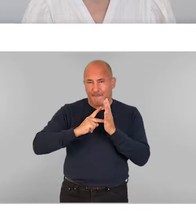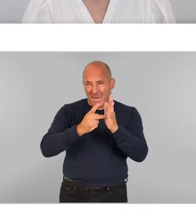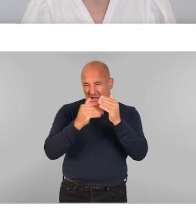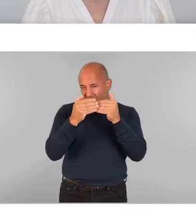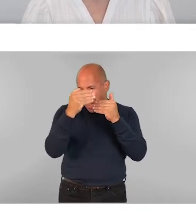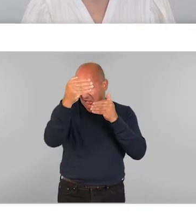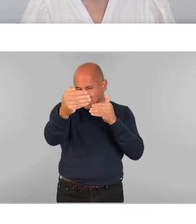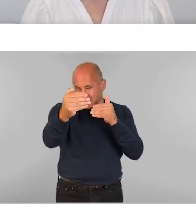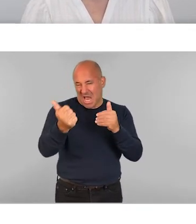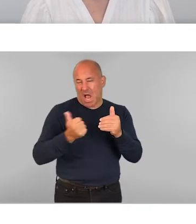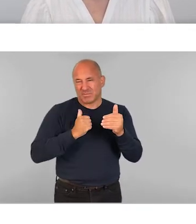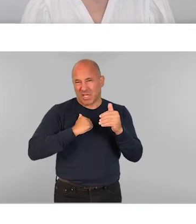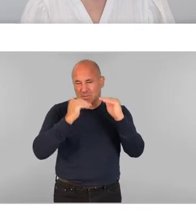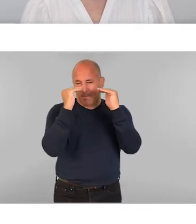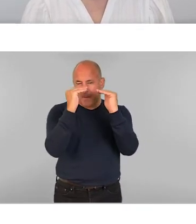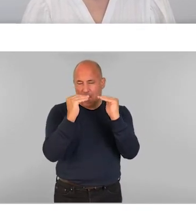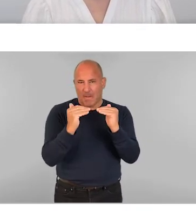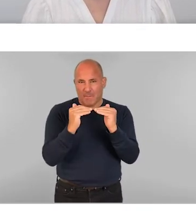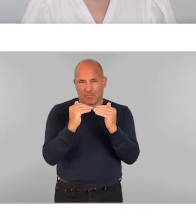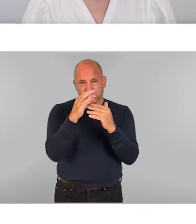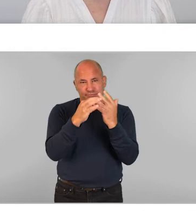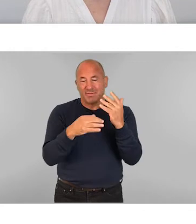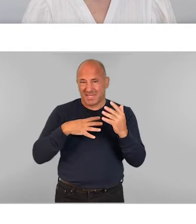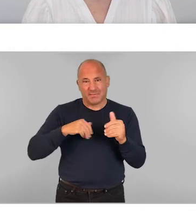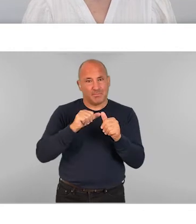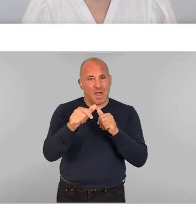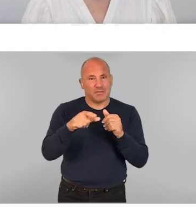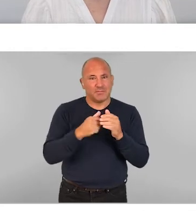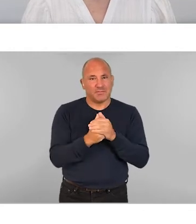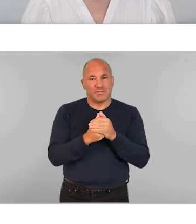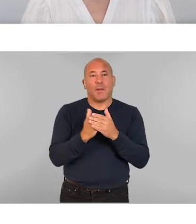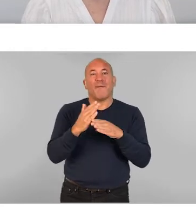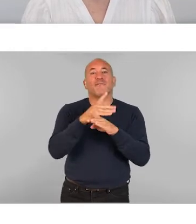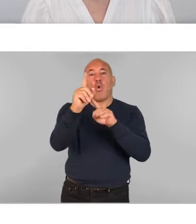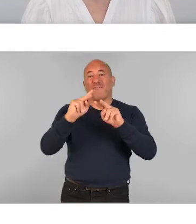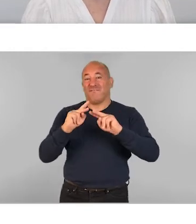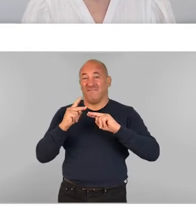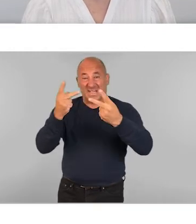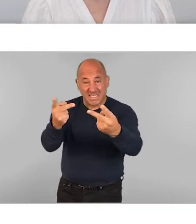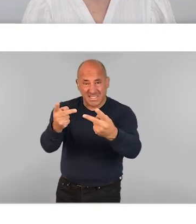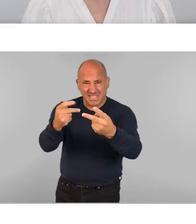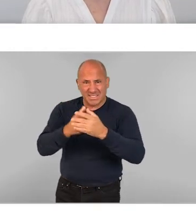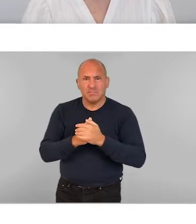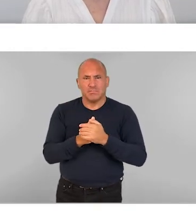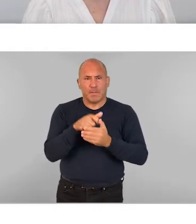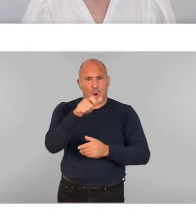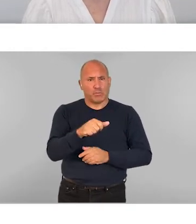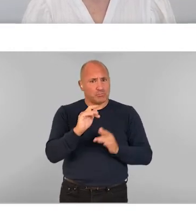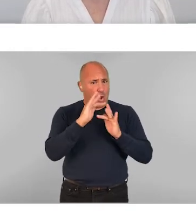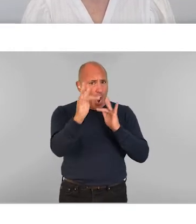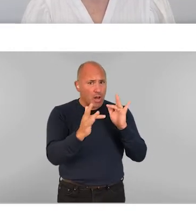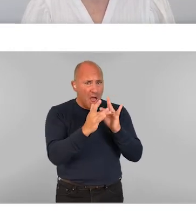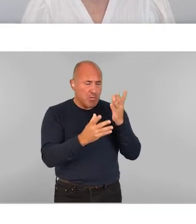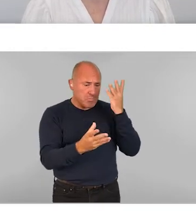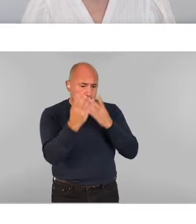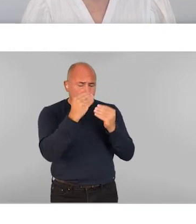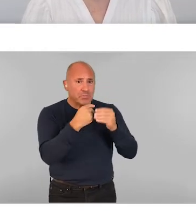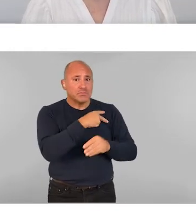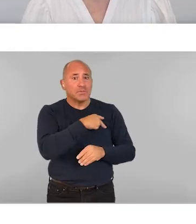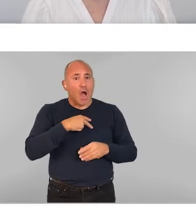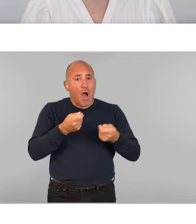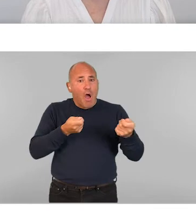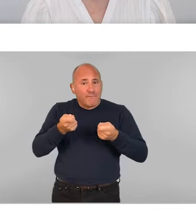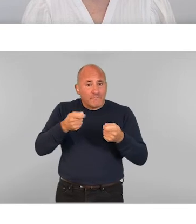and set expectations. Before visiting your physical space, can the user go online to learn about the staff facilitating the space